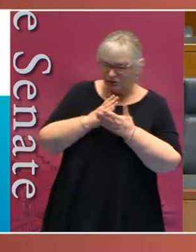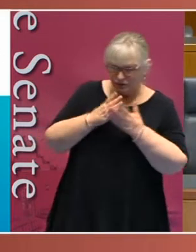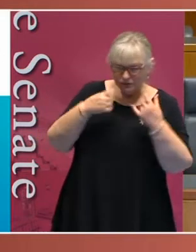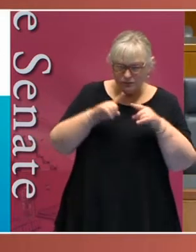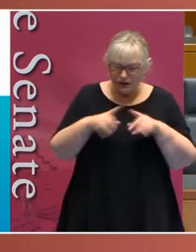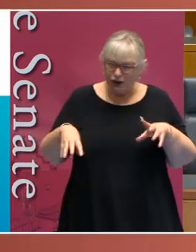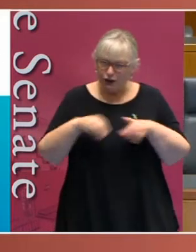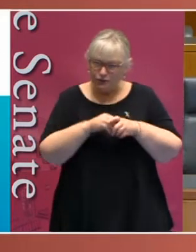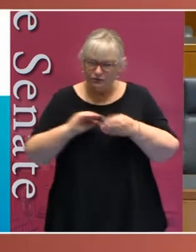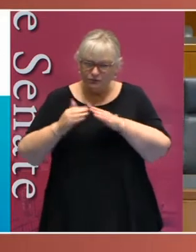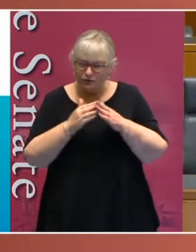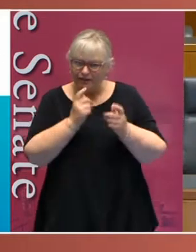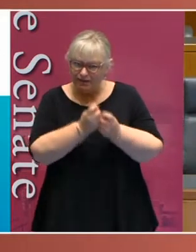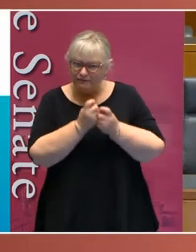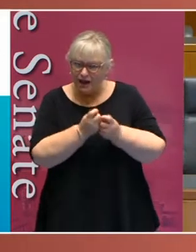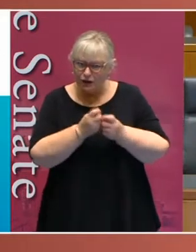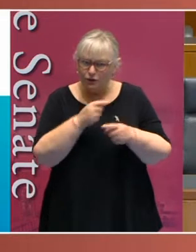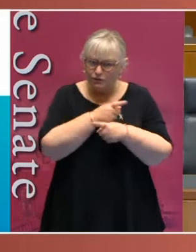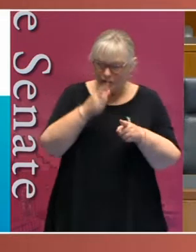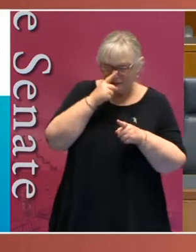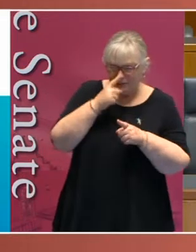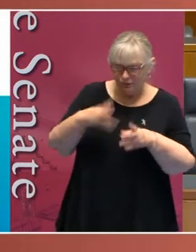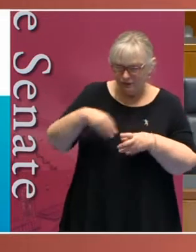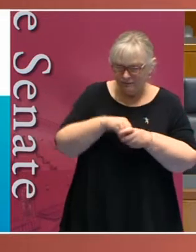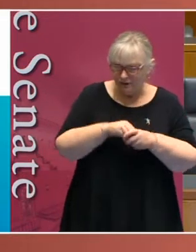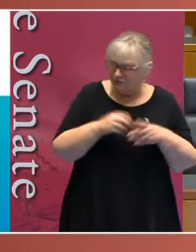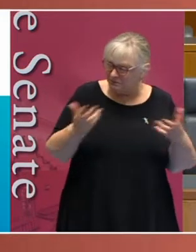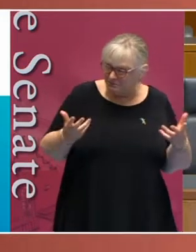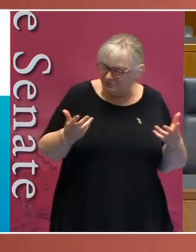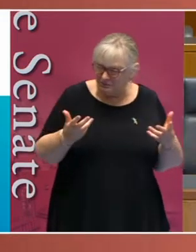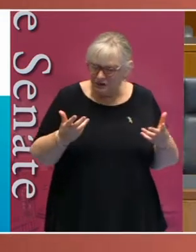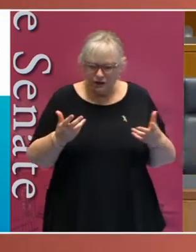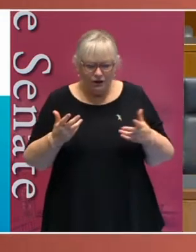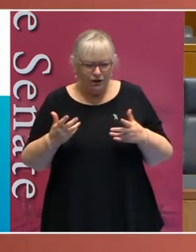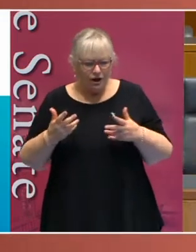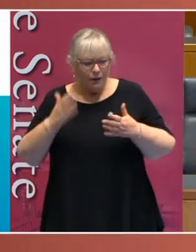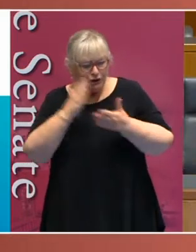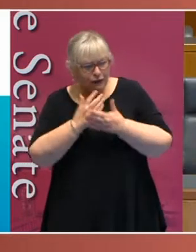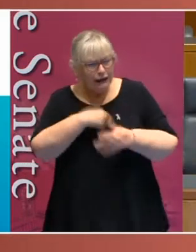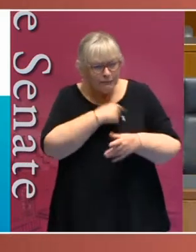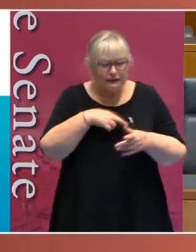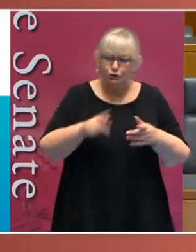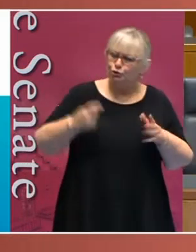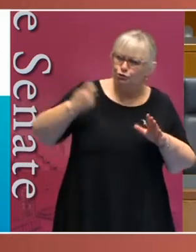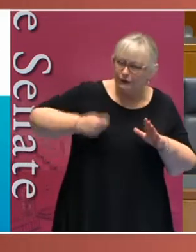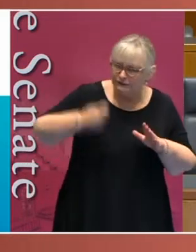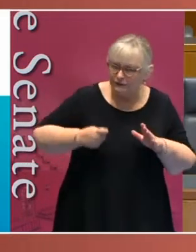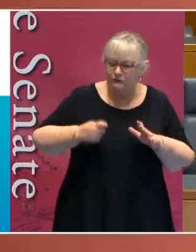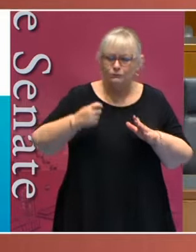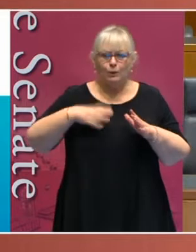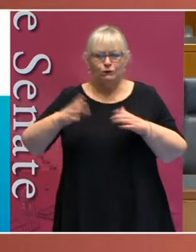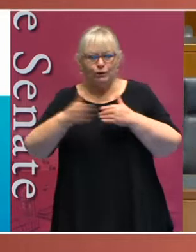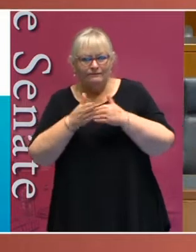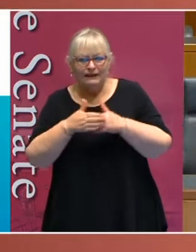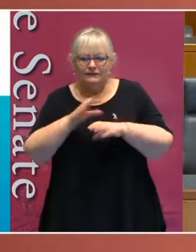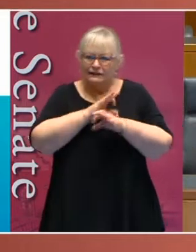that values the participation of all its members? Are we committed to justice and redressing injustice and